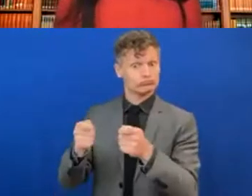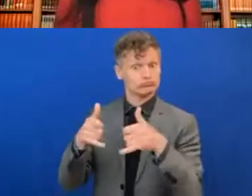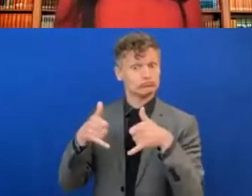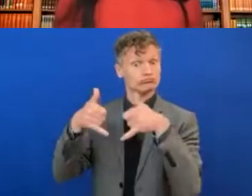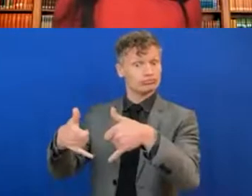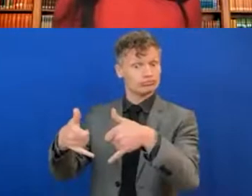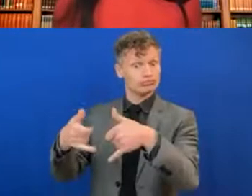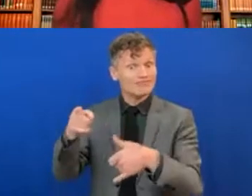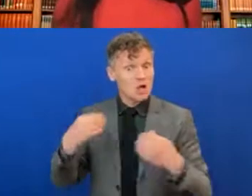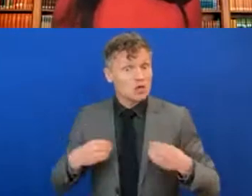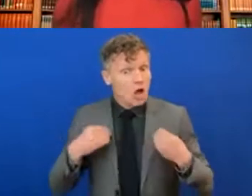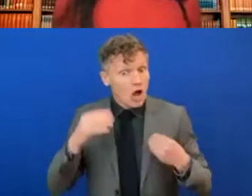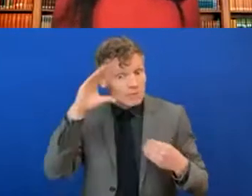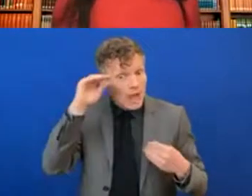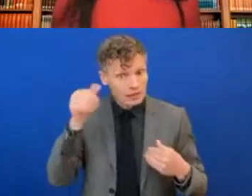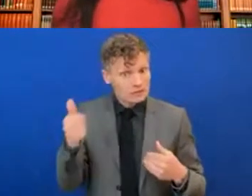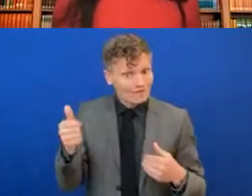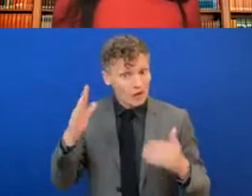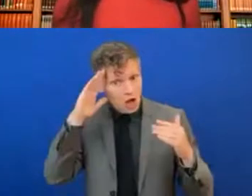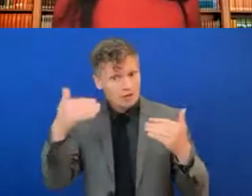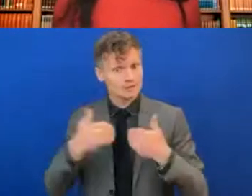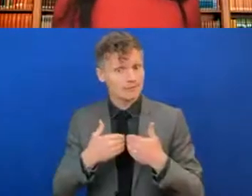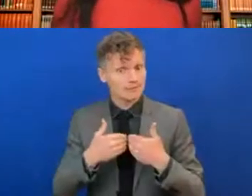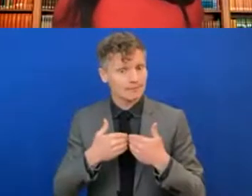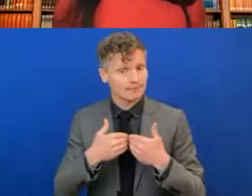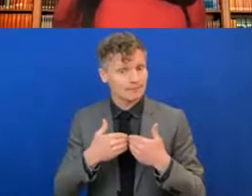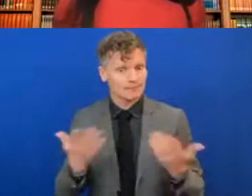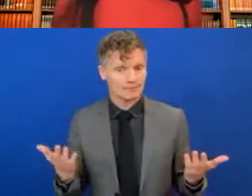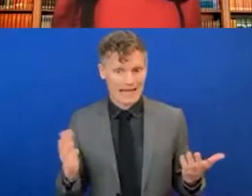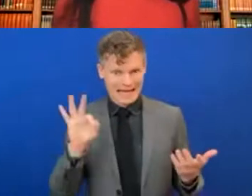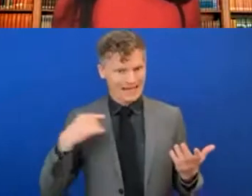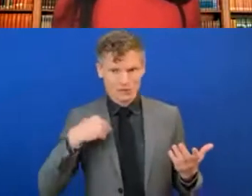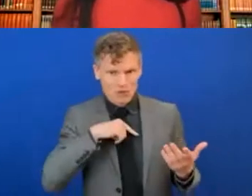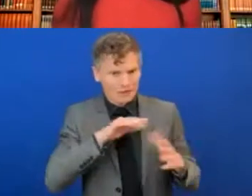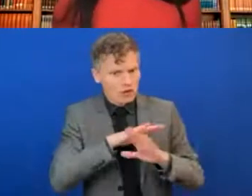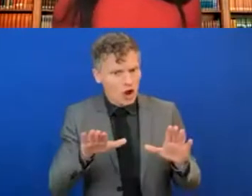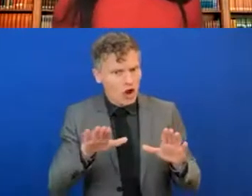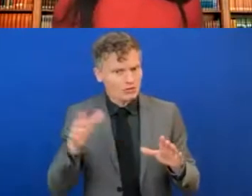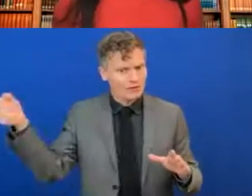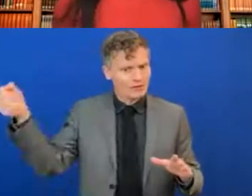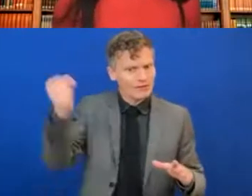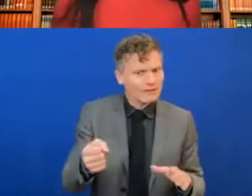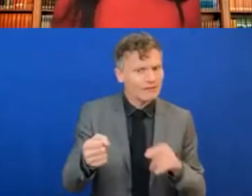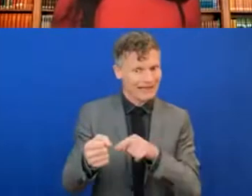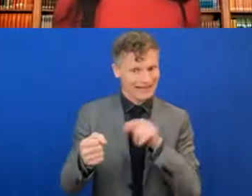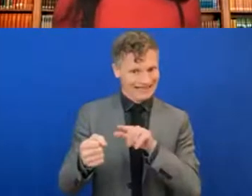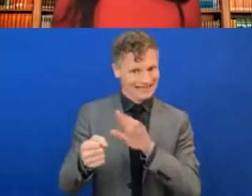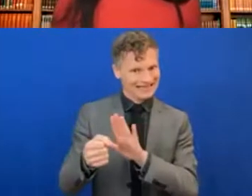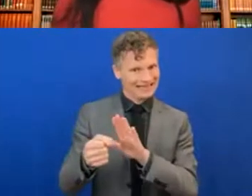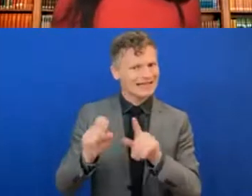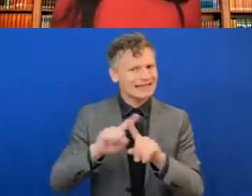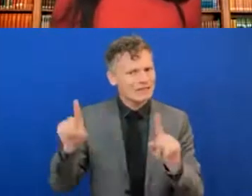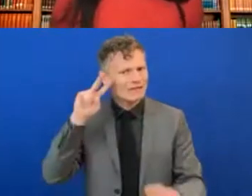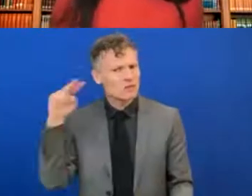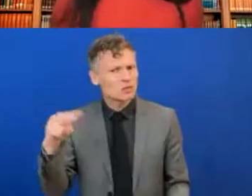program. Imagine the innovation we would have missed out on had we not had this view that people need to,